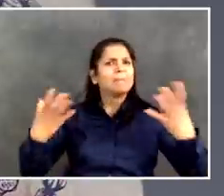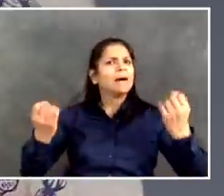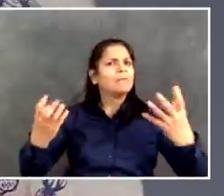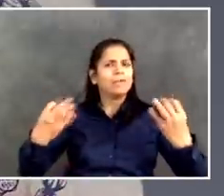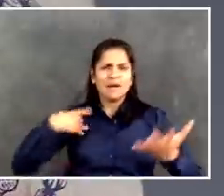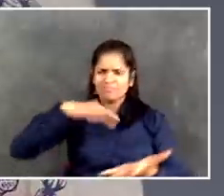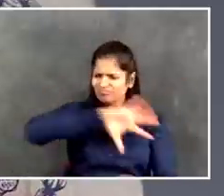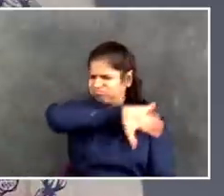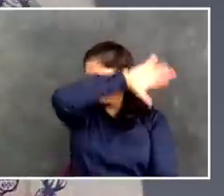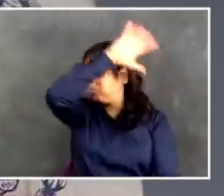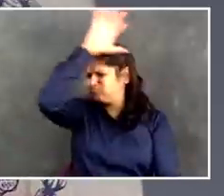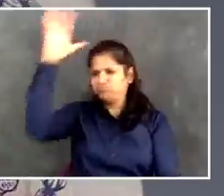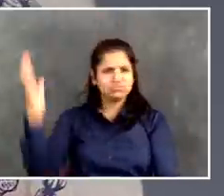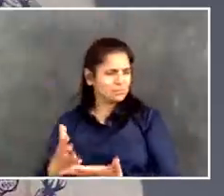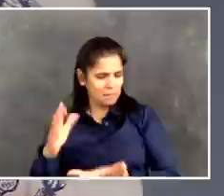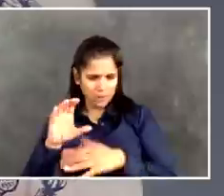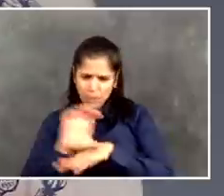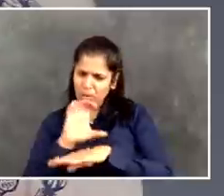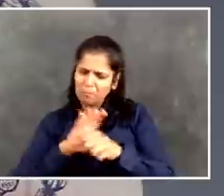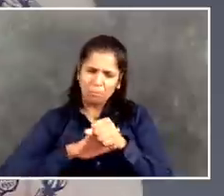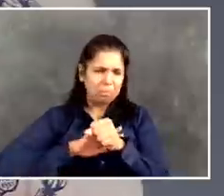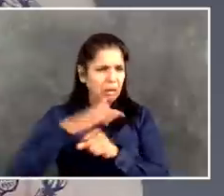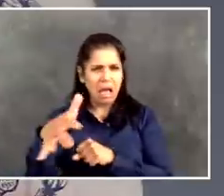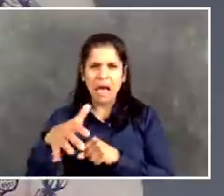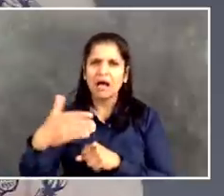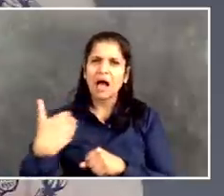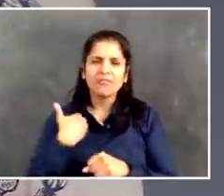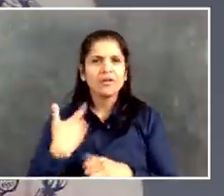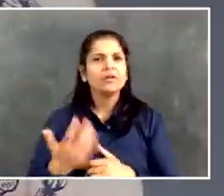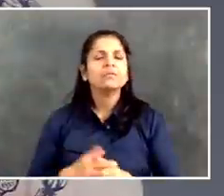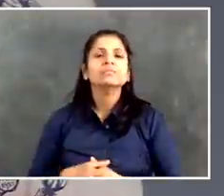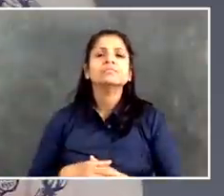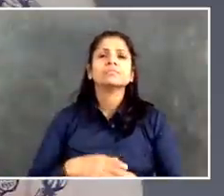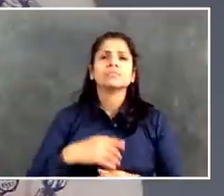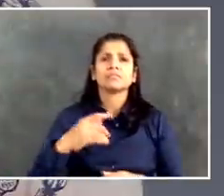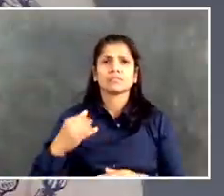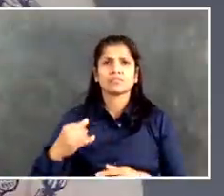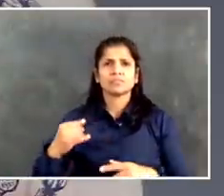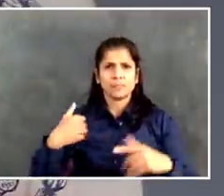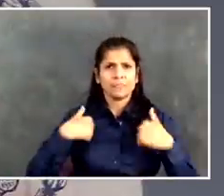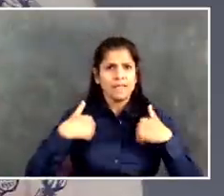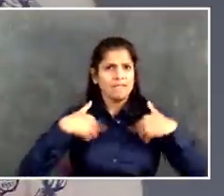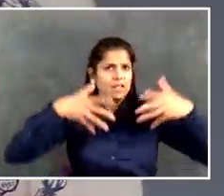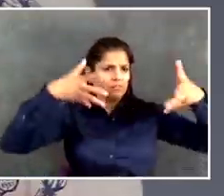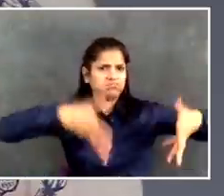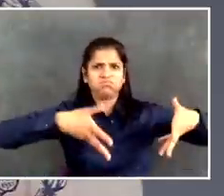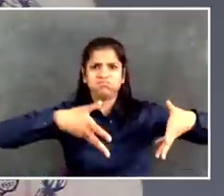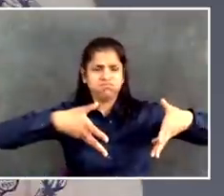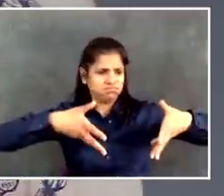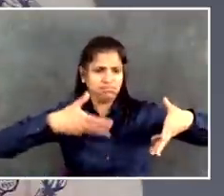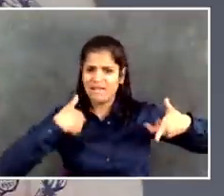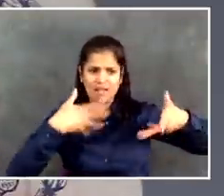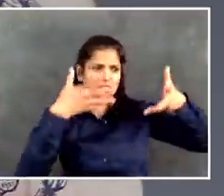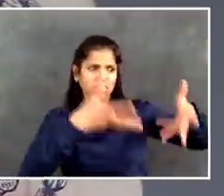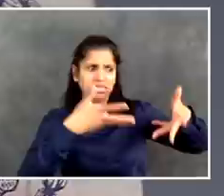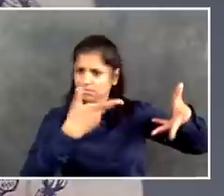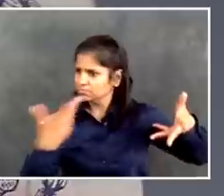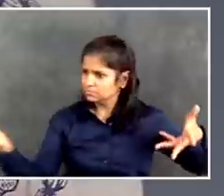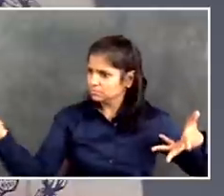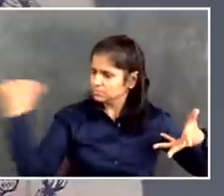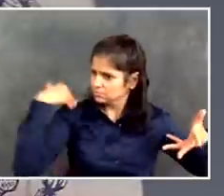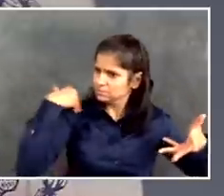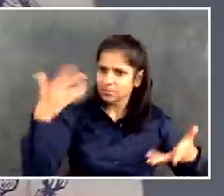kids asking for them. And we want to make sure we close that gap. So that's the update on that. On summer youth,